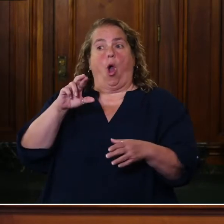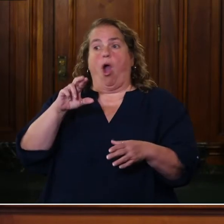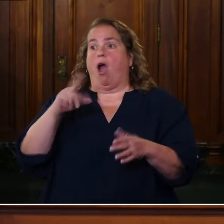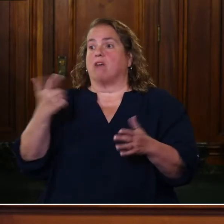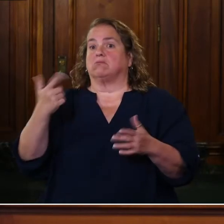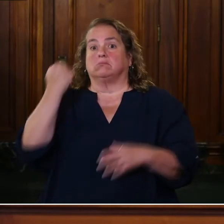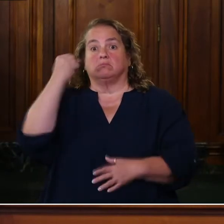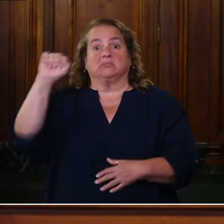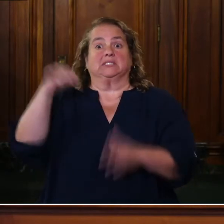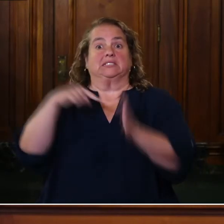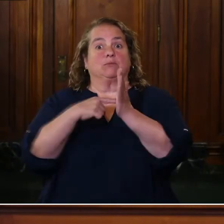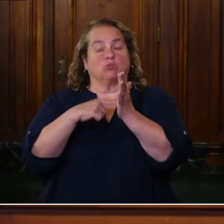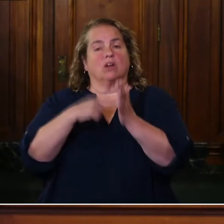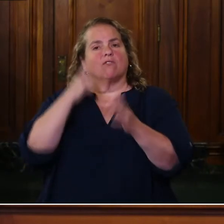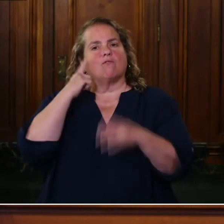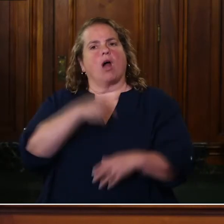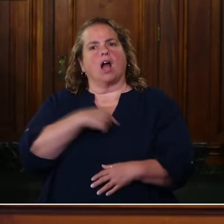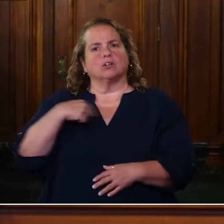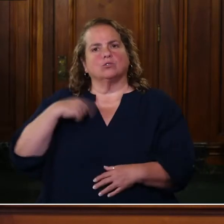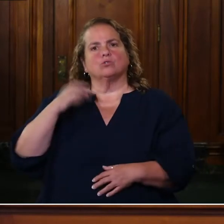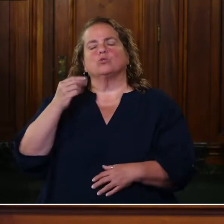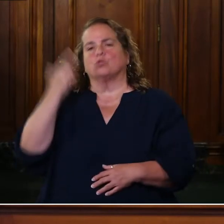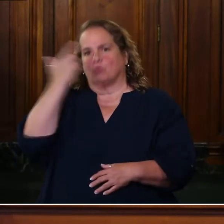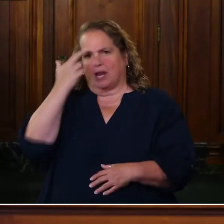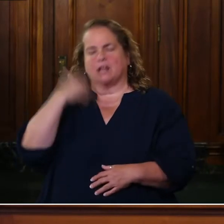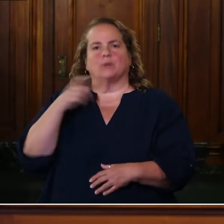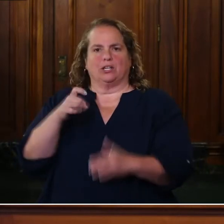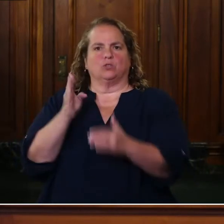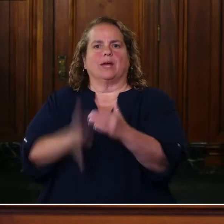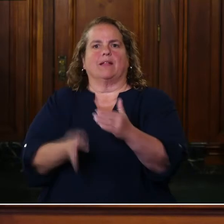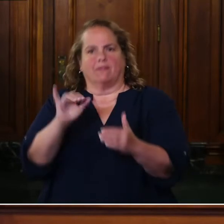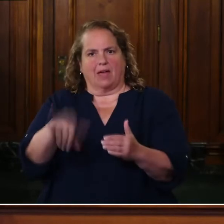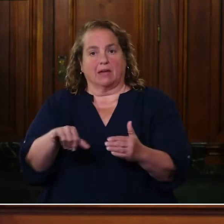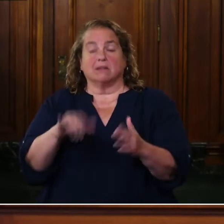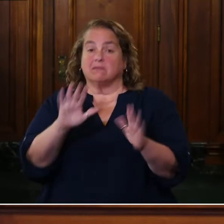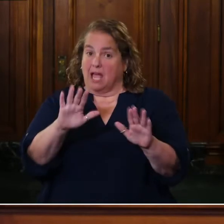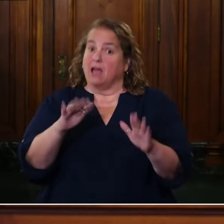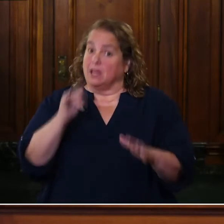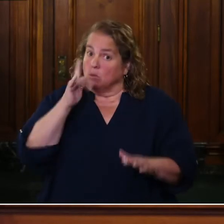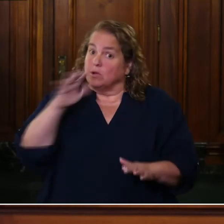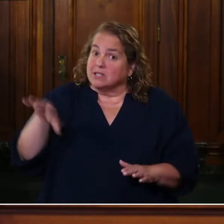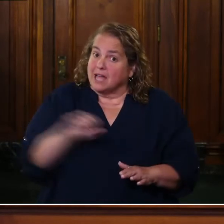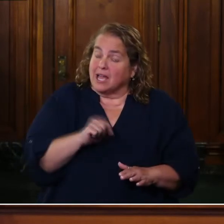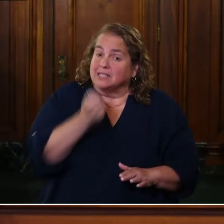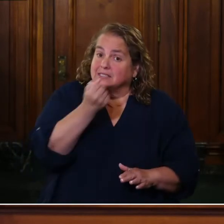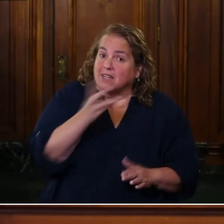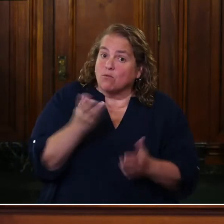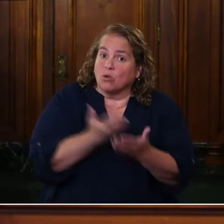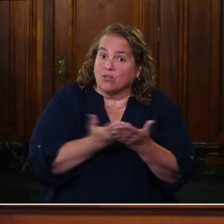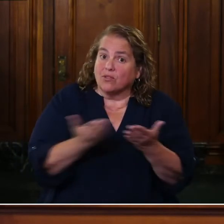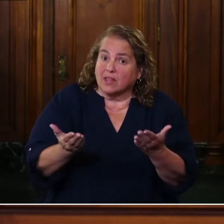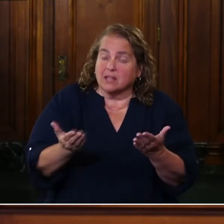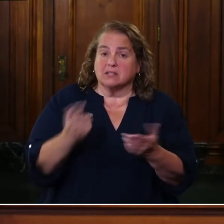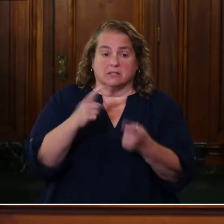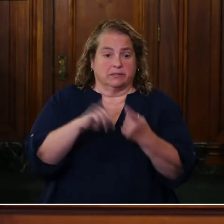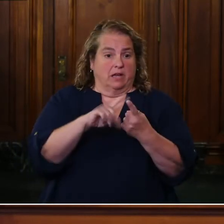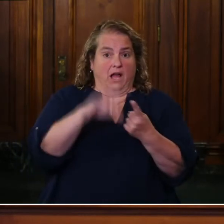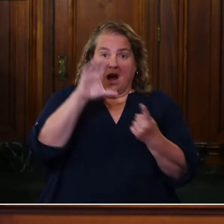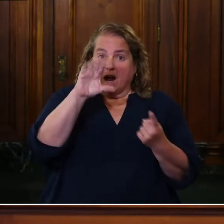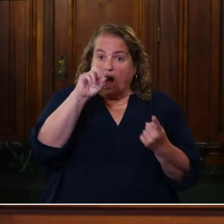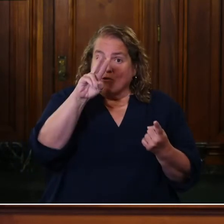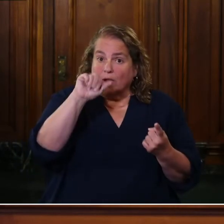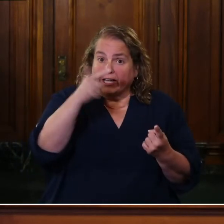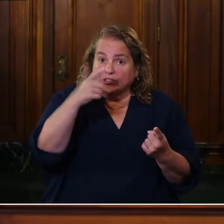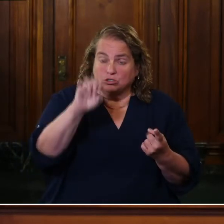commit to ending it. Now, it's going to take a number of steps, ones of coverage, ones of access, and ones of